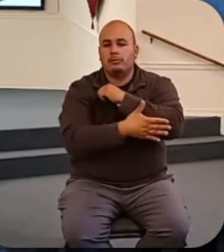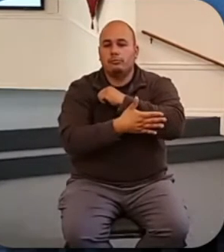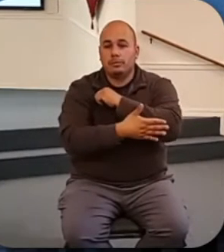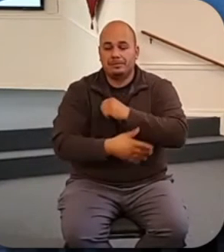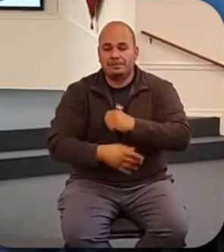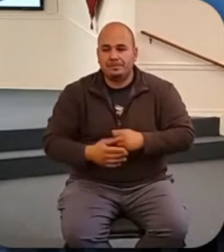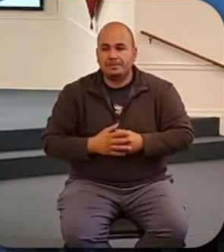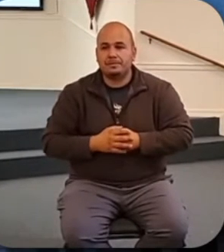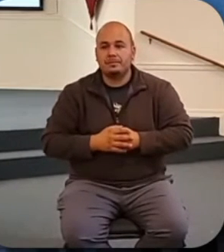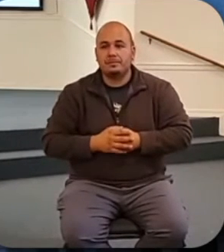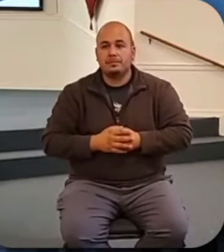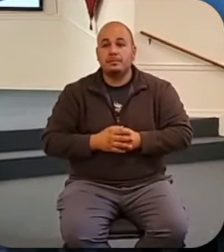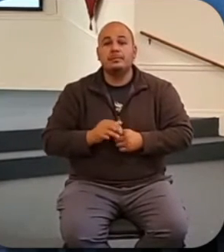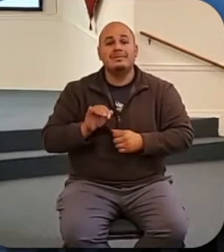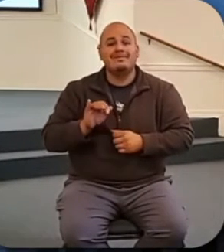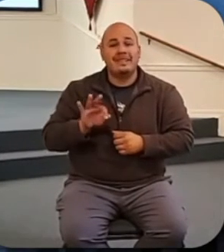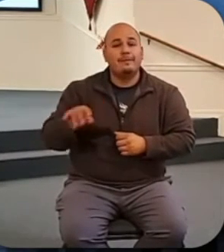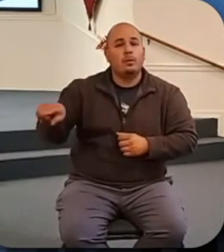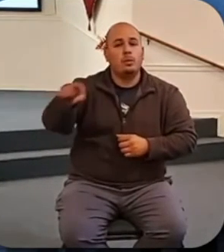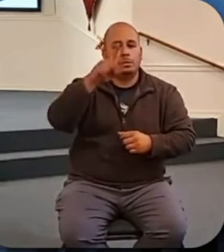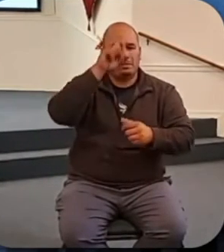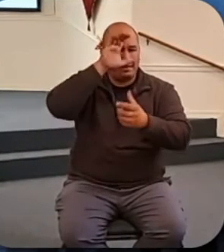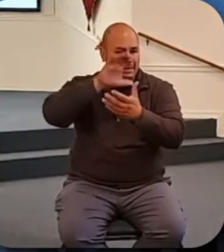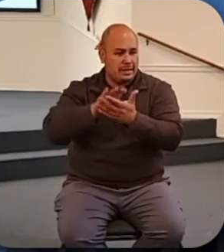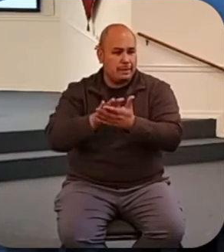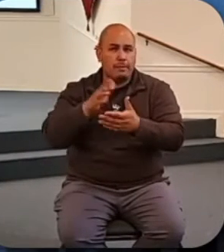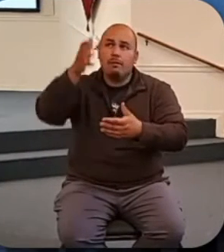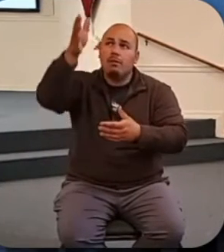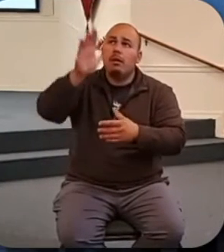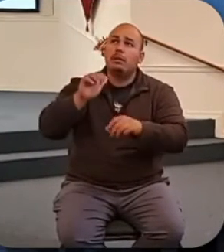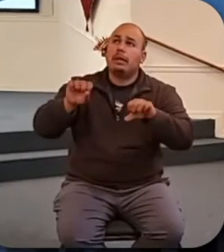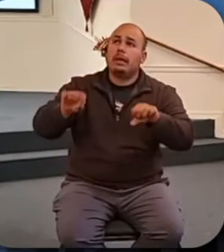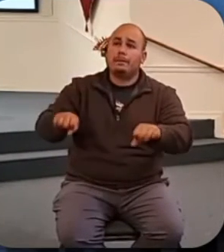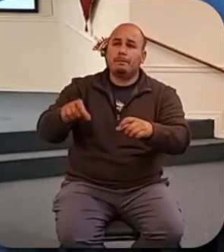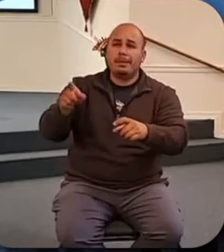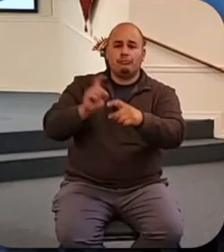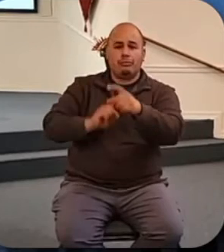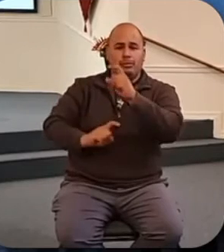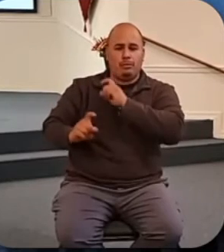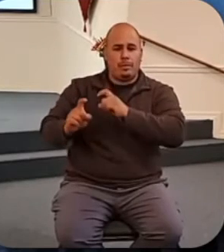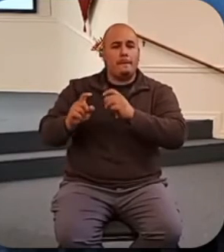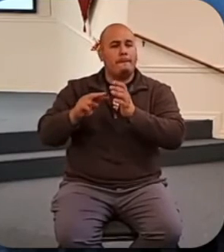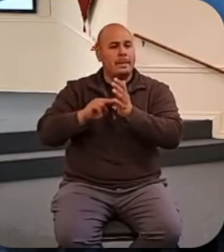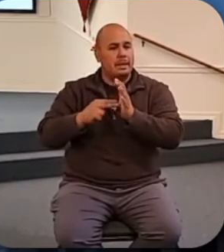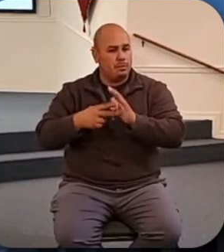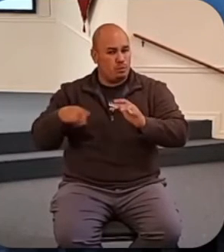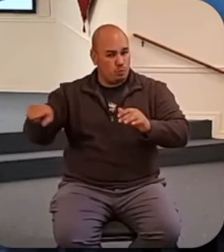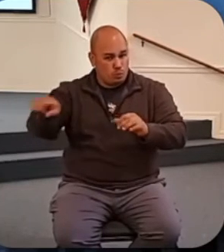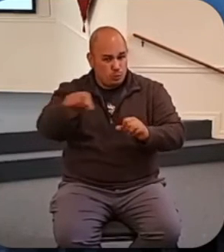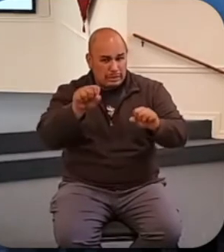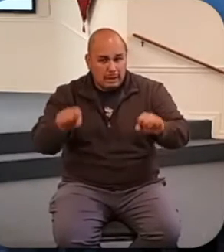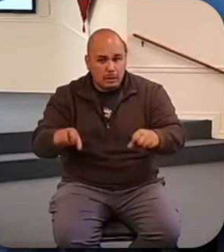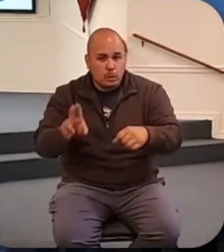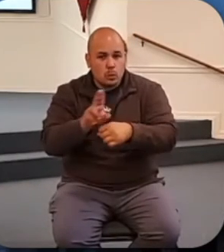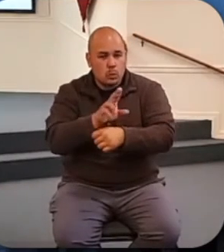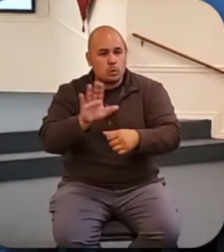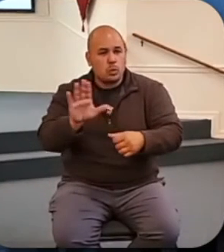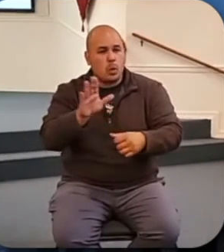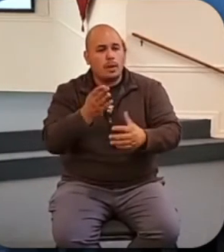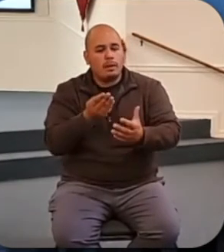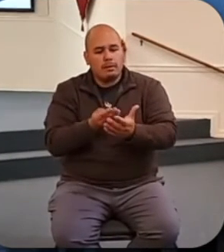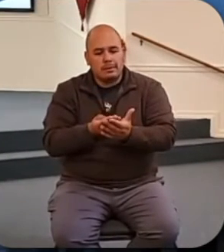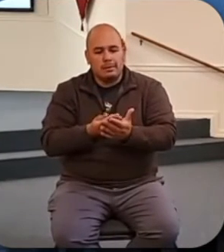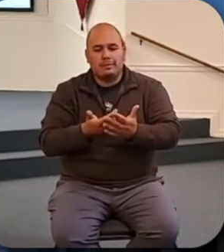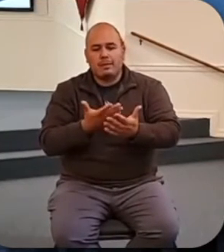then you can be generous and help someone else who has even less than you have. All it takes is for us to